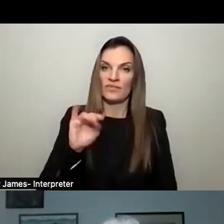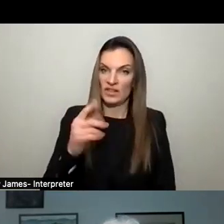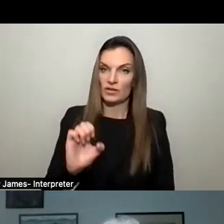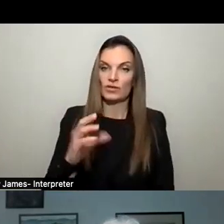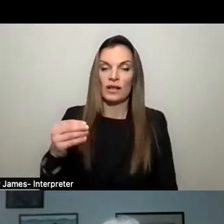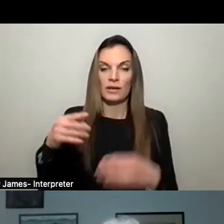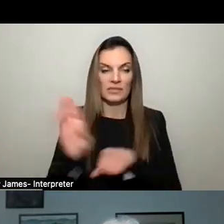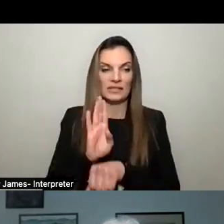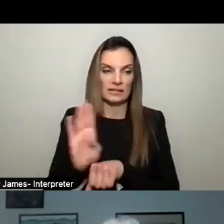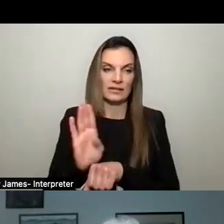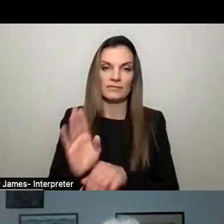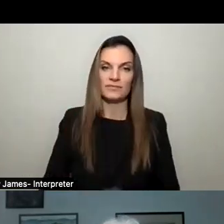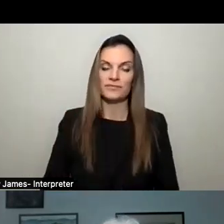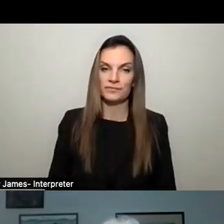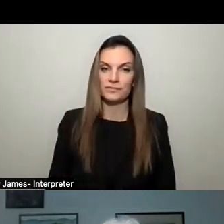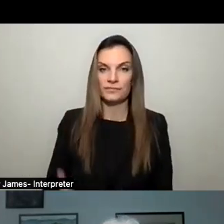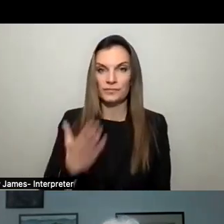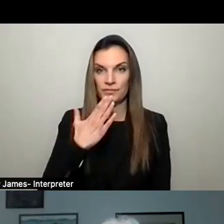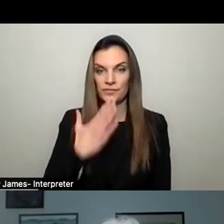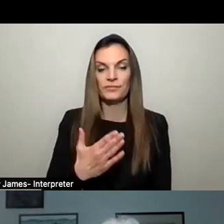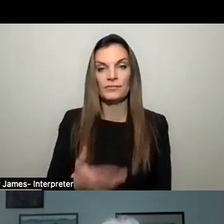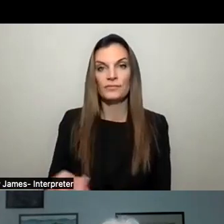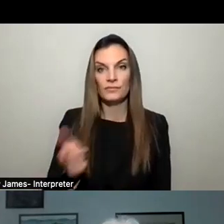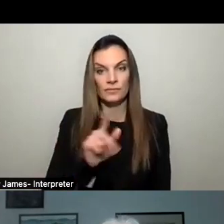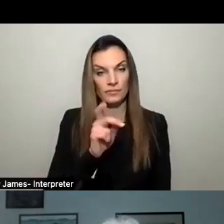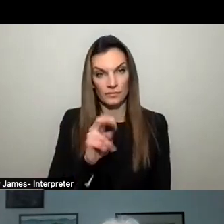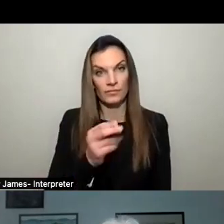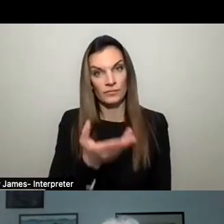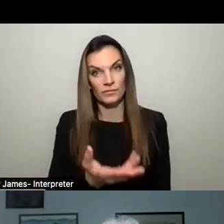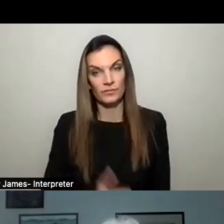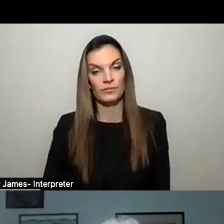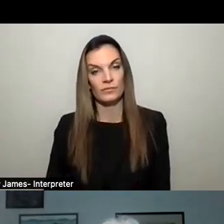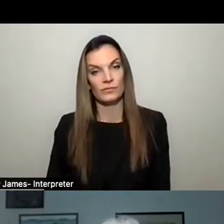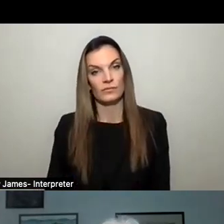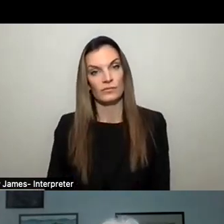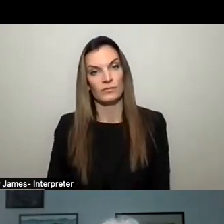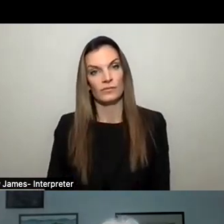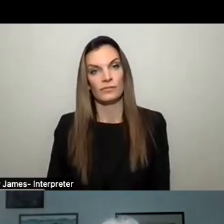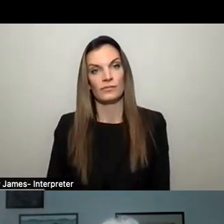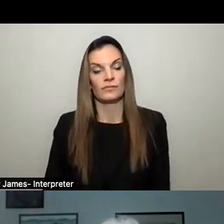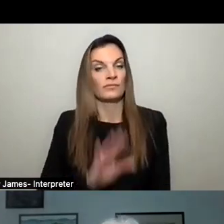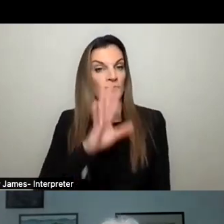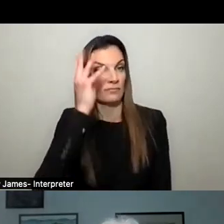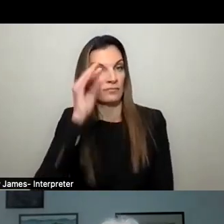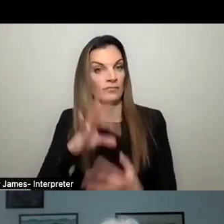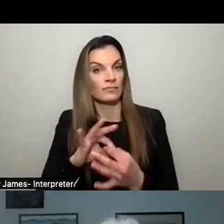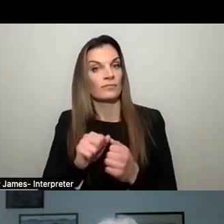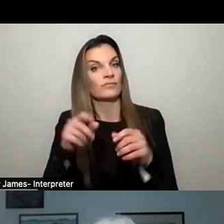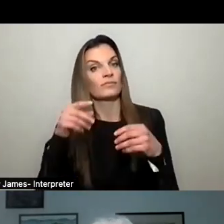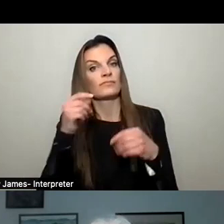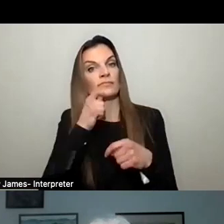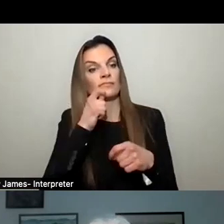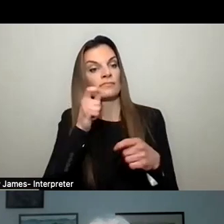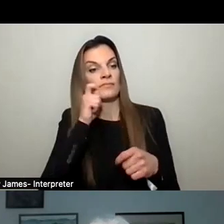district. Thank you. Ken, your thoughts on opening marijuana dispensaries and what, if any,